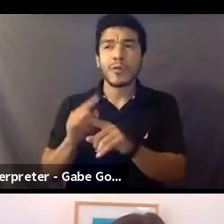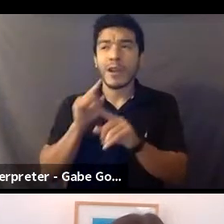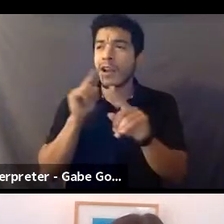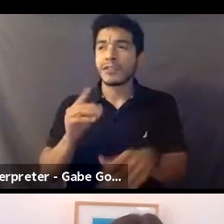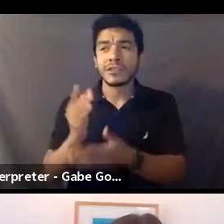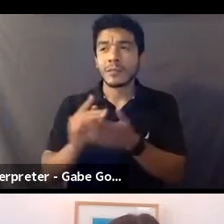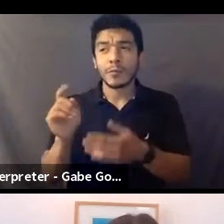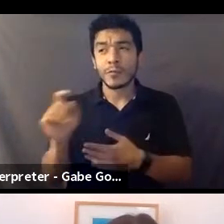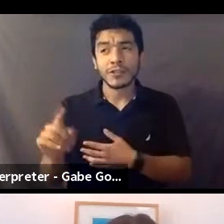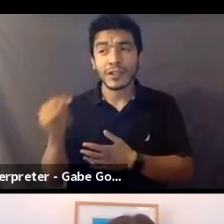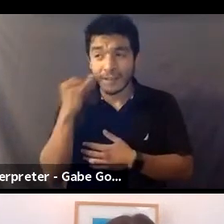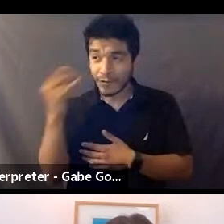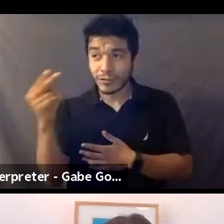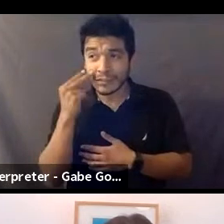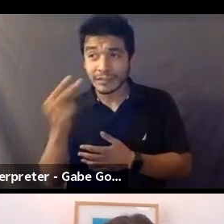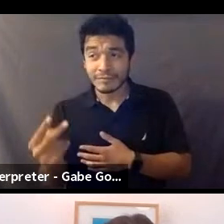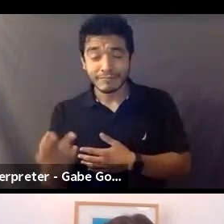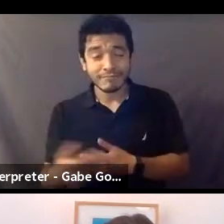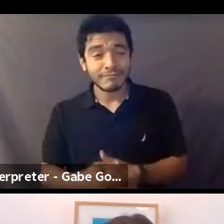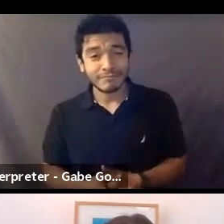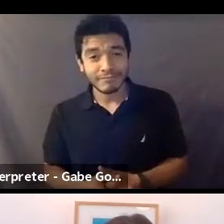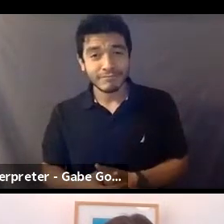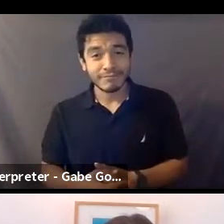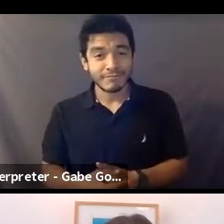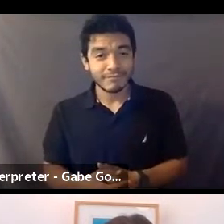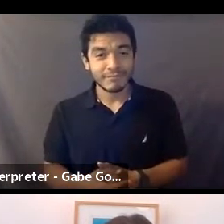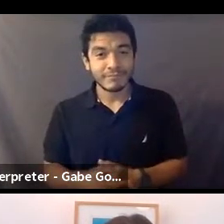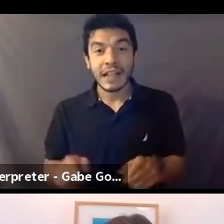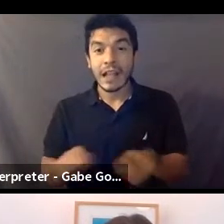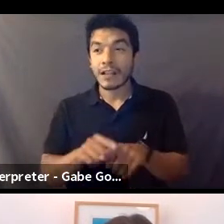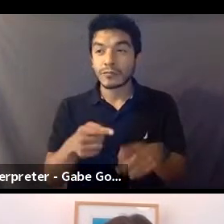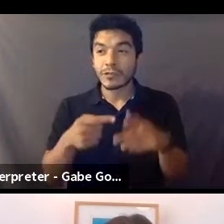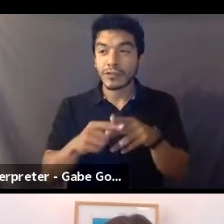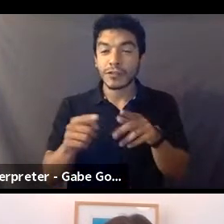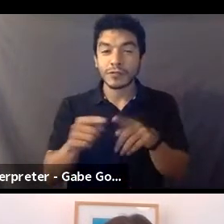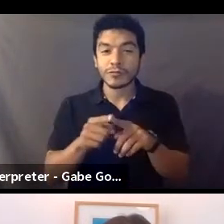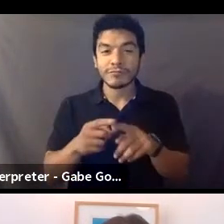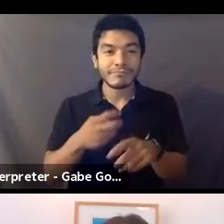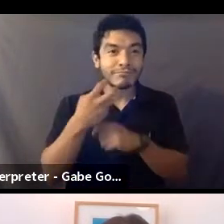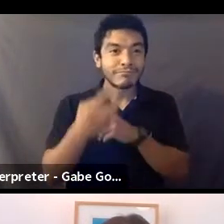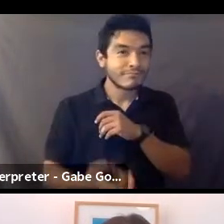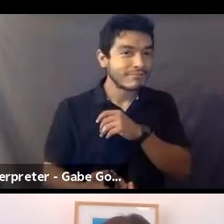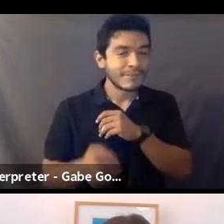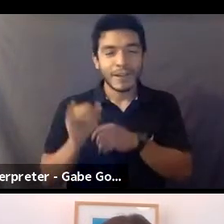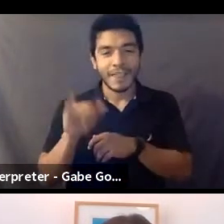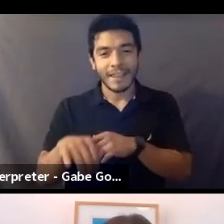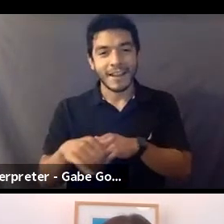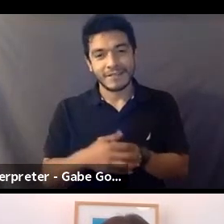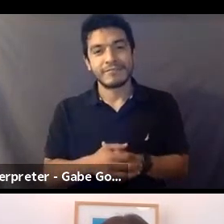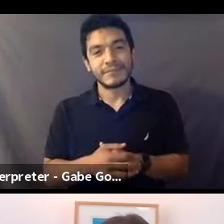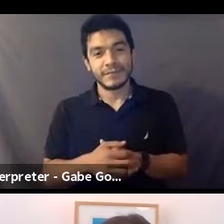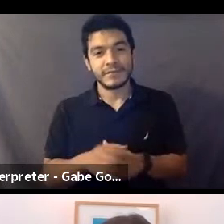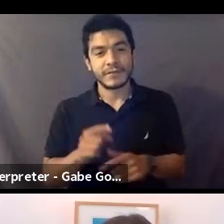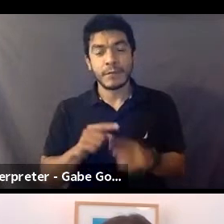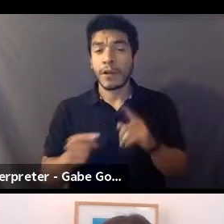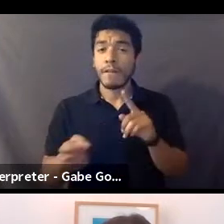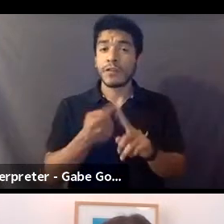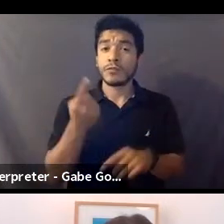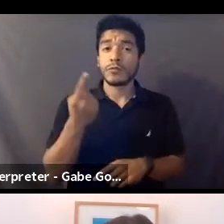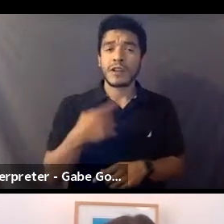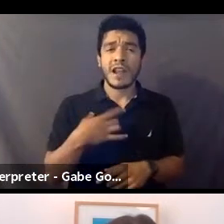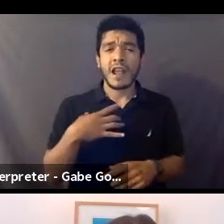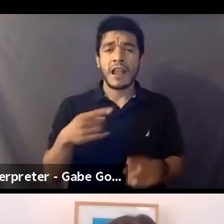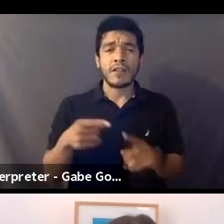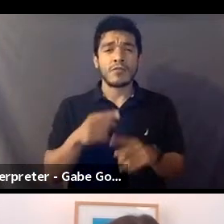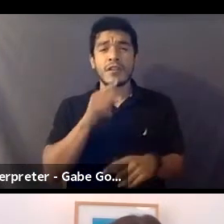of these questions as we, as we start to delve into that. But, um, for the first one, I guess I'd like to